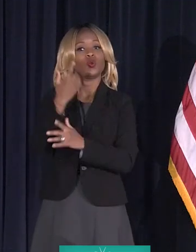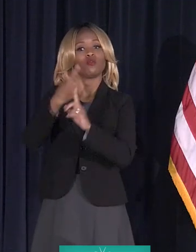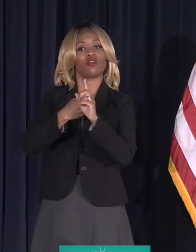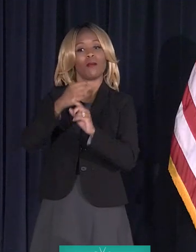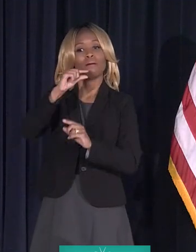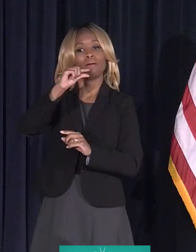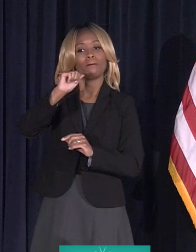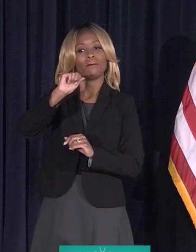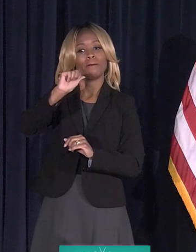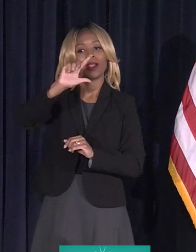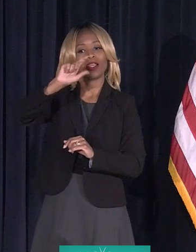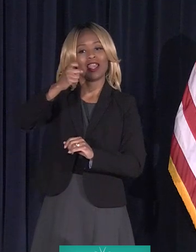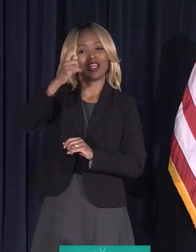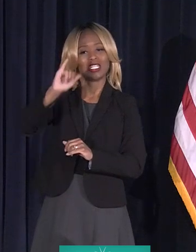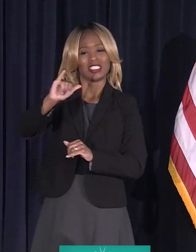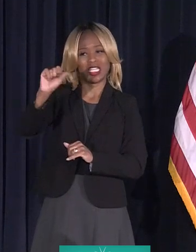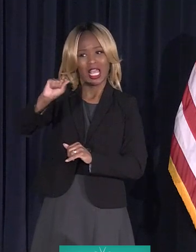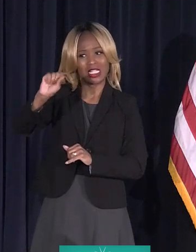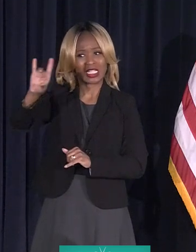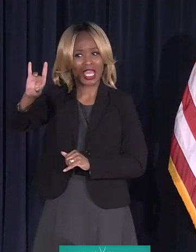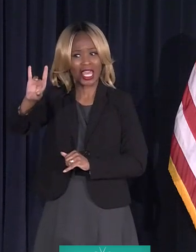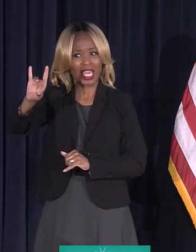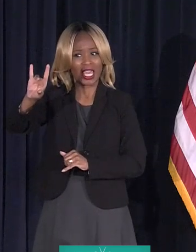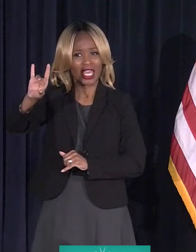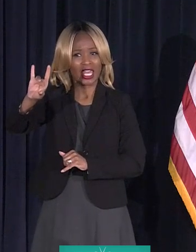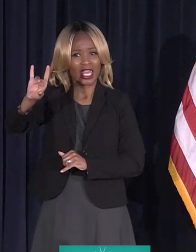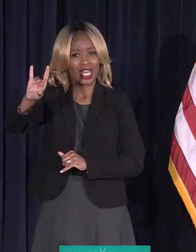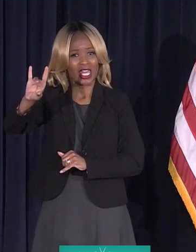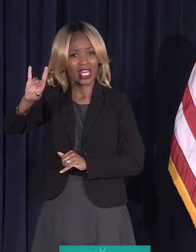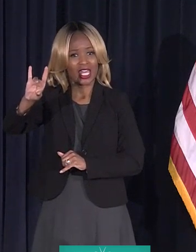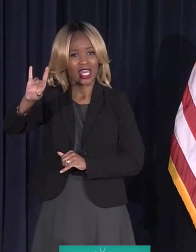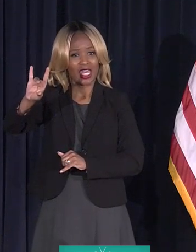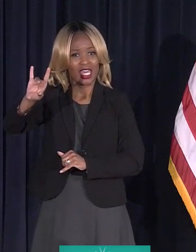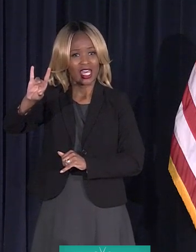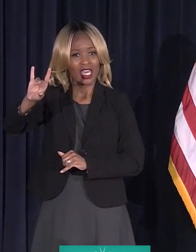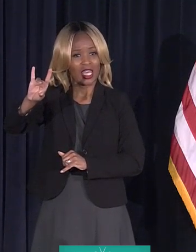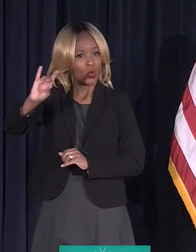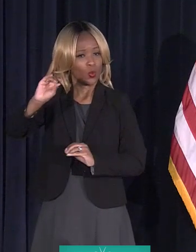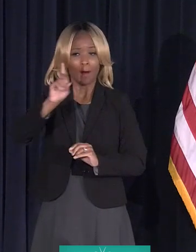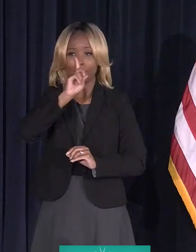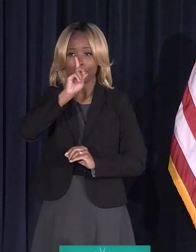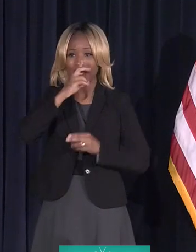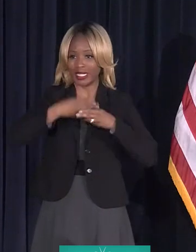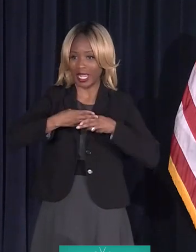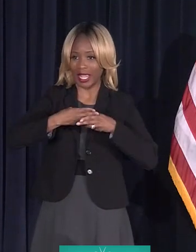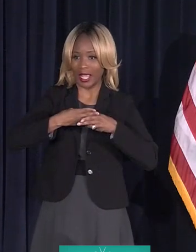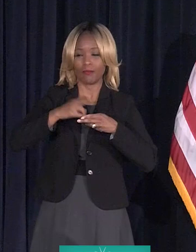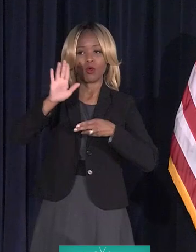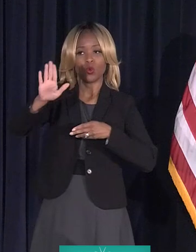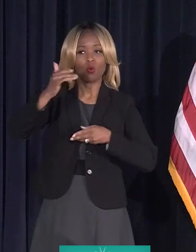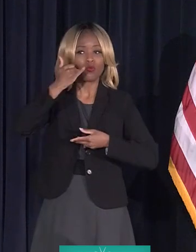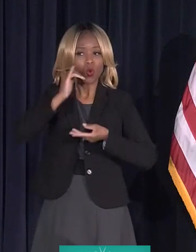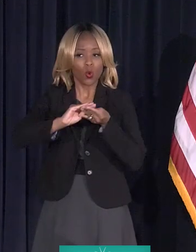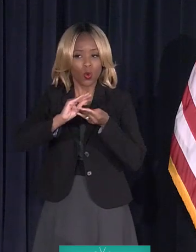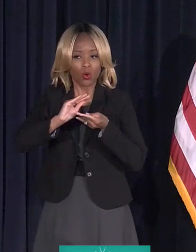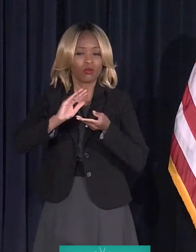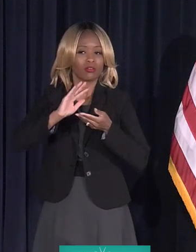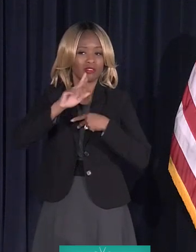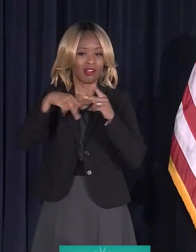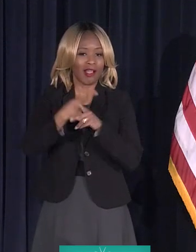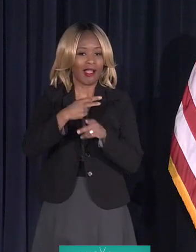a Galaxy S8. Galaxy? No name. Just Galaxy S8.